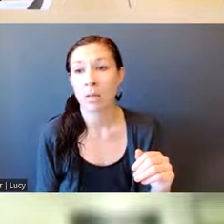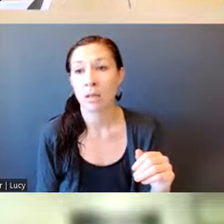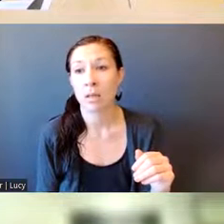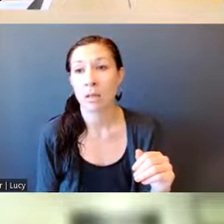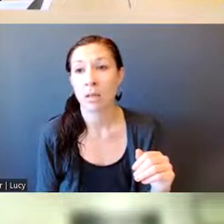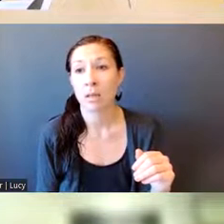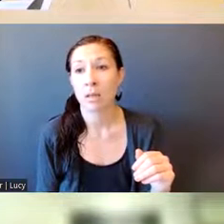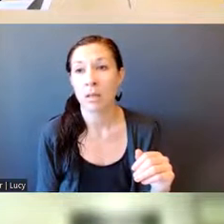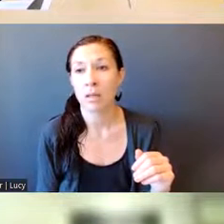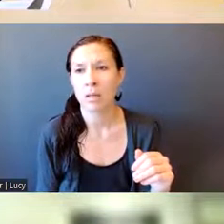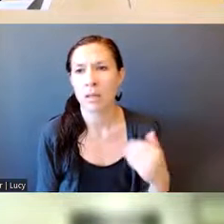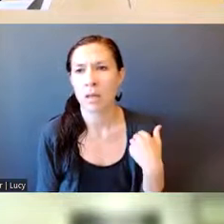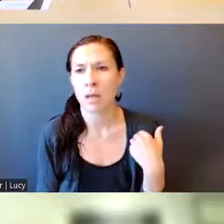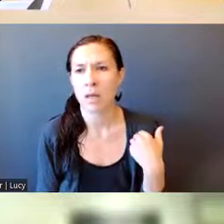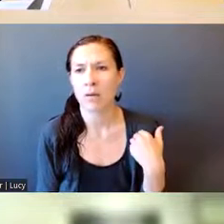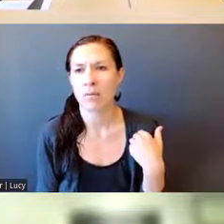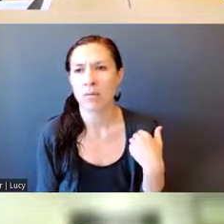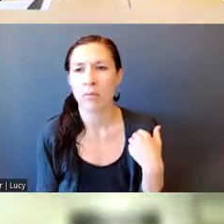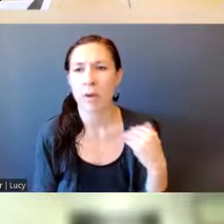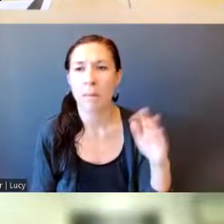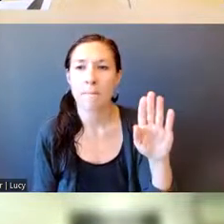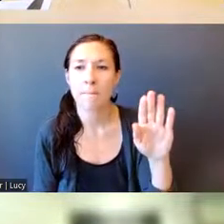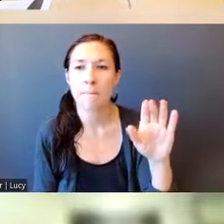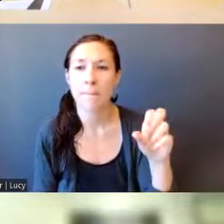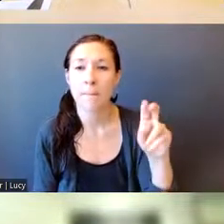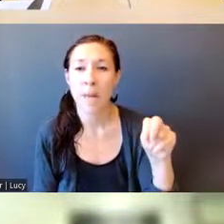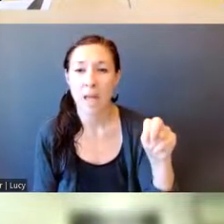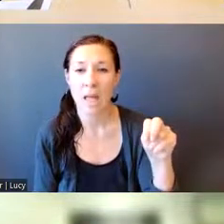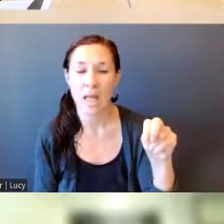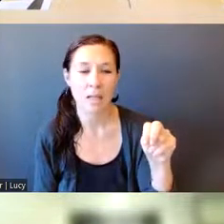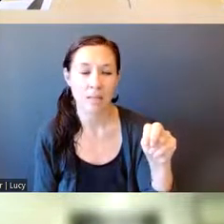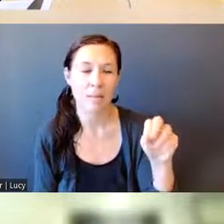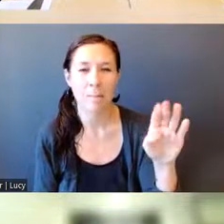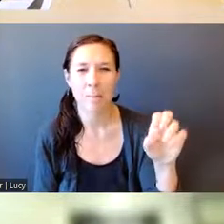I against… I am so sorry if I just tore up everyone's name.